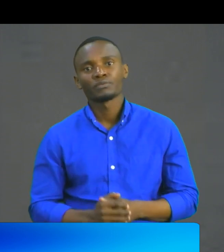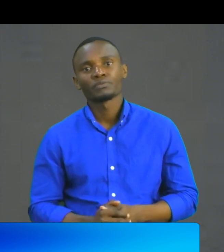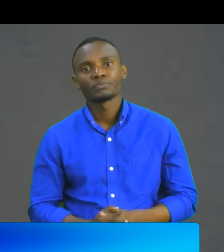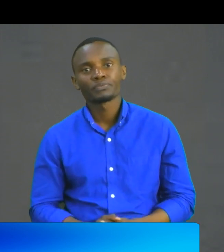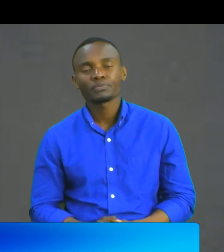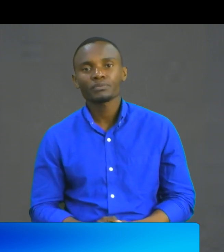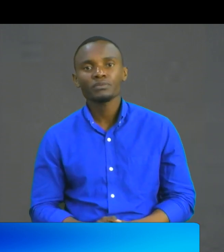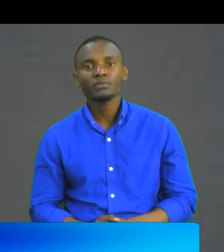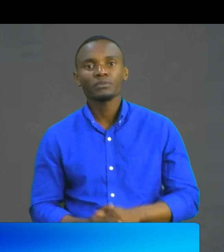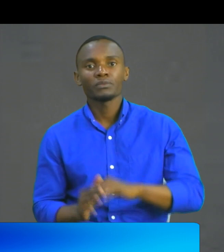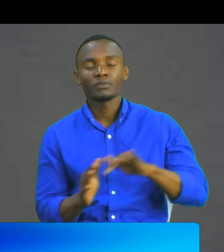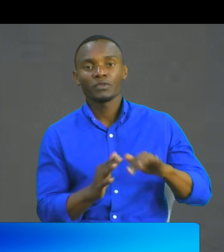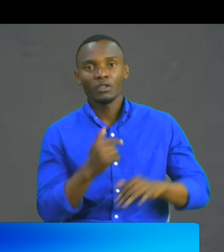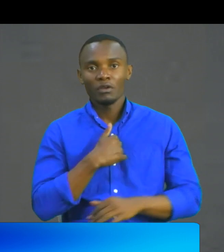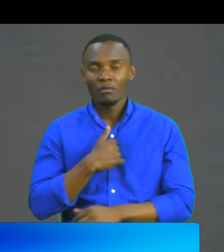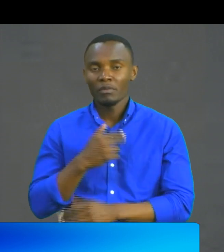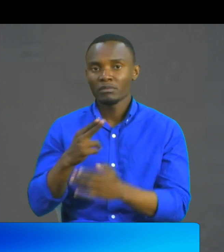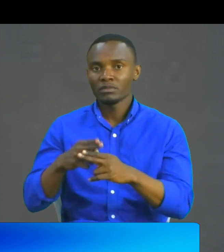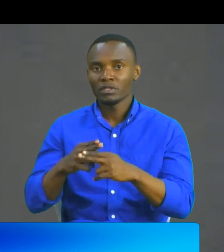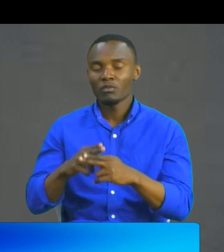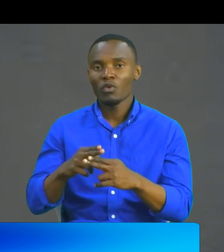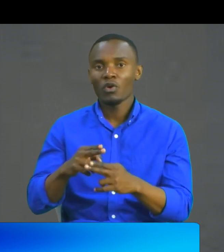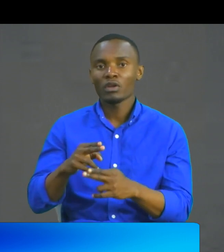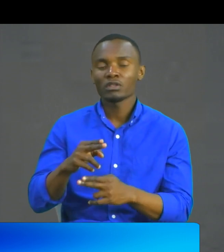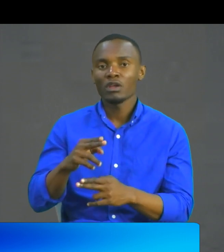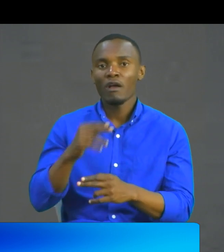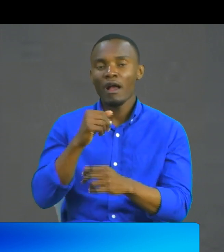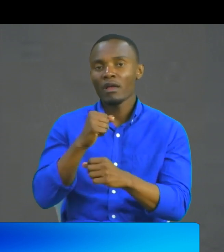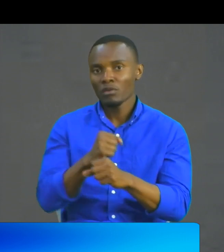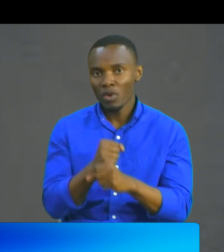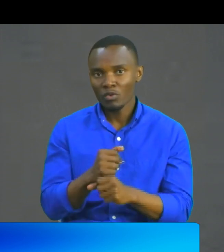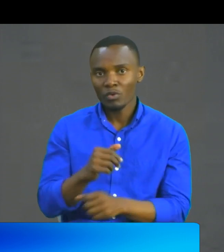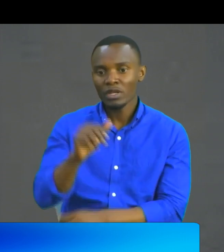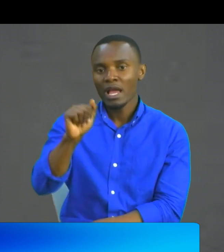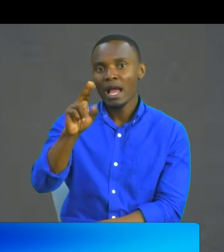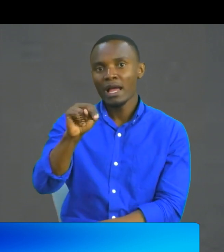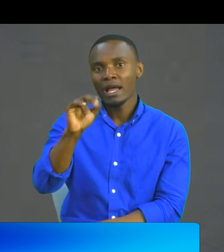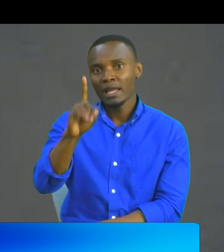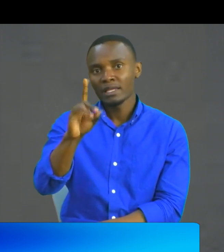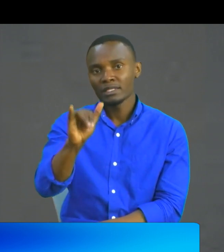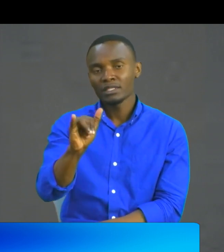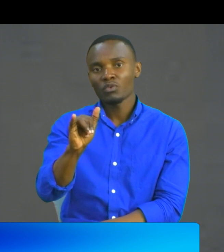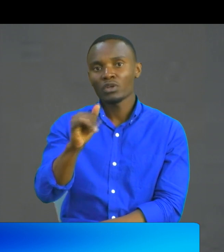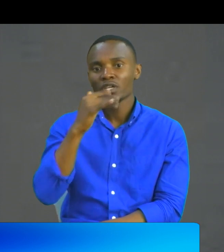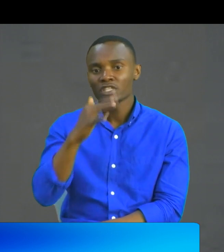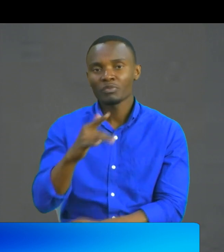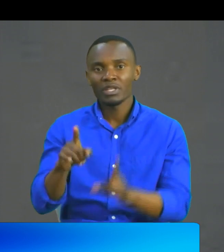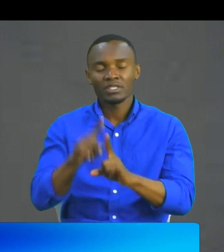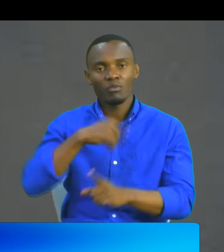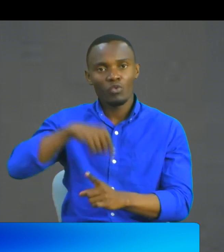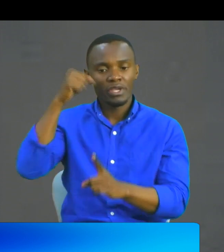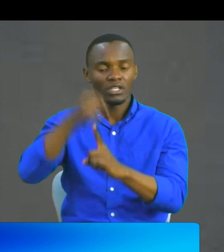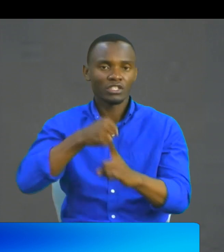the founder of Andy Speaks for Special Needs Persons Africa, and the board director of the National Council for Persons with Disabilities, where we champion for